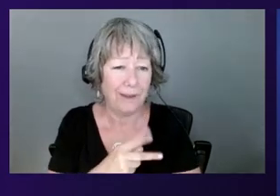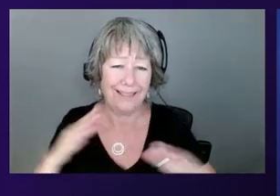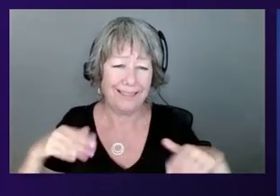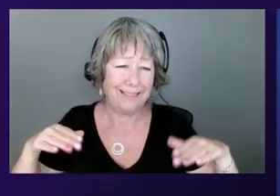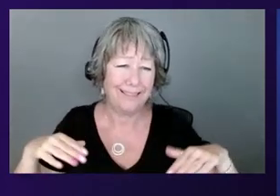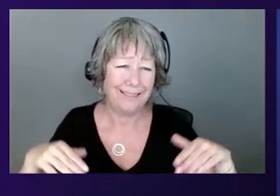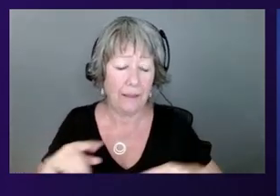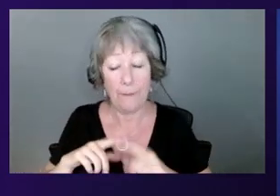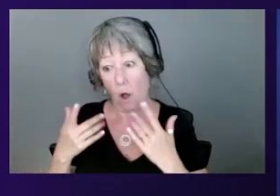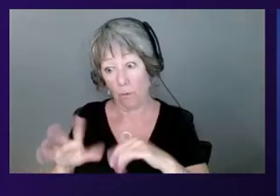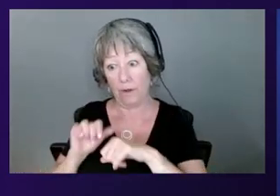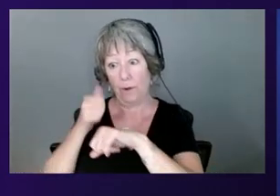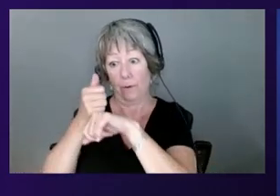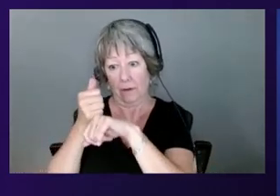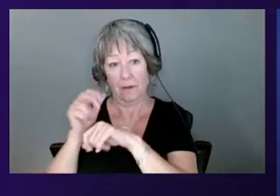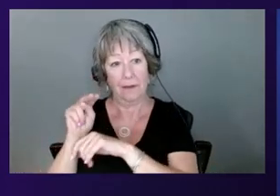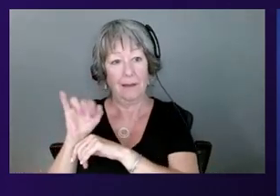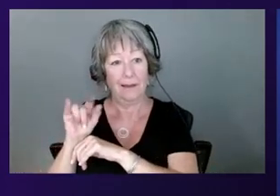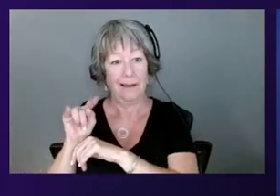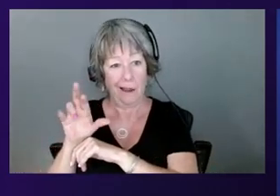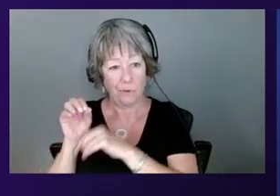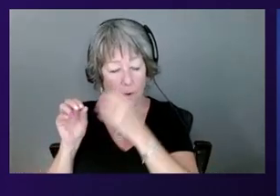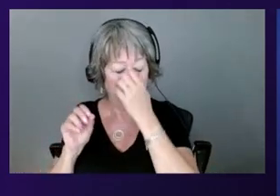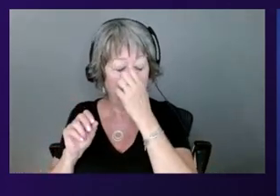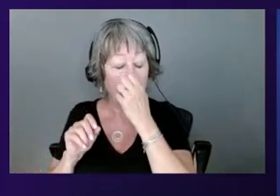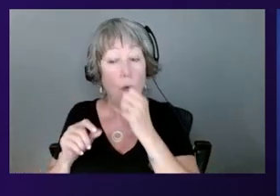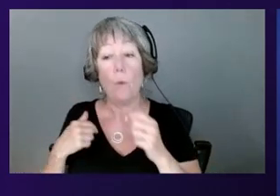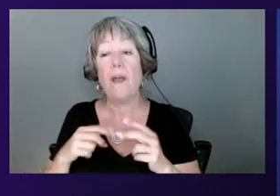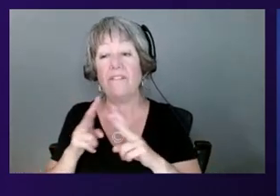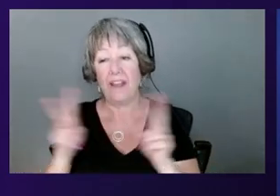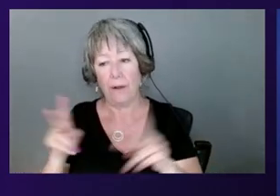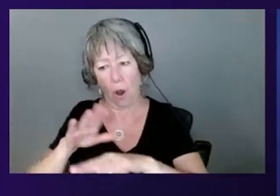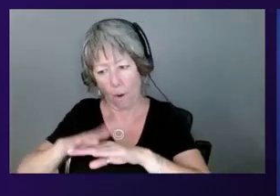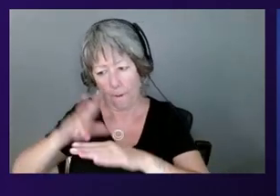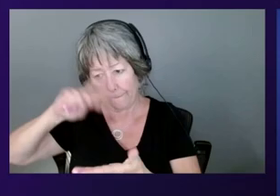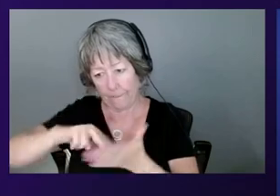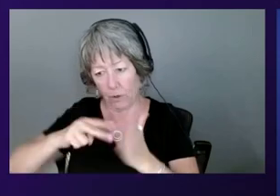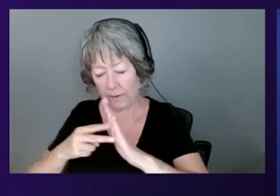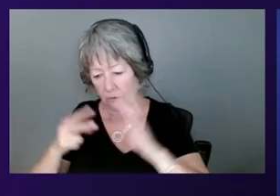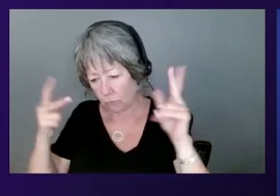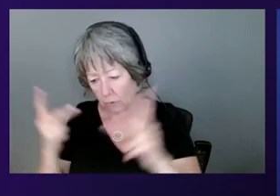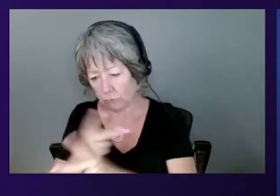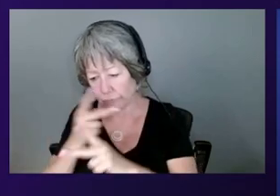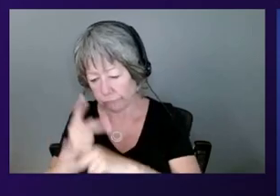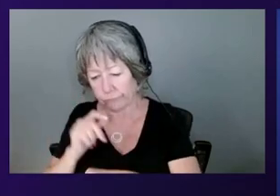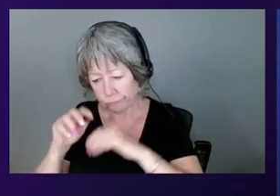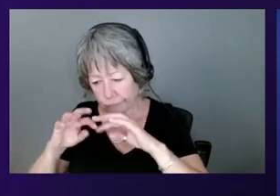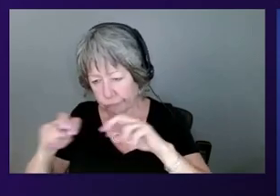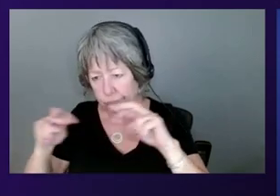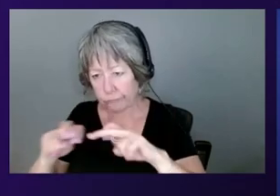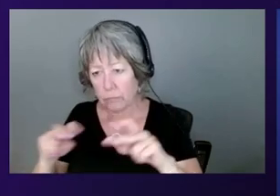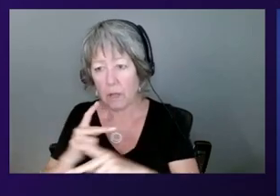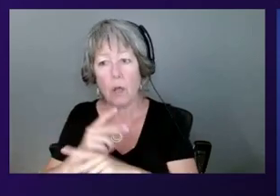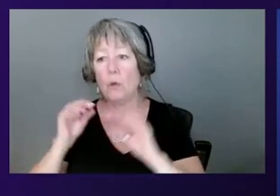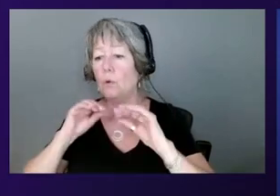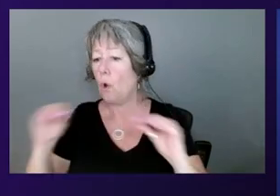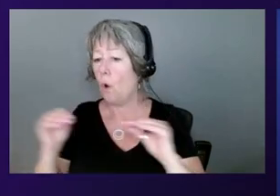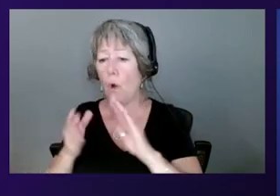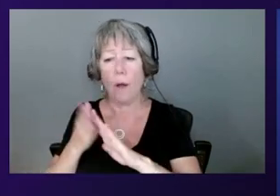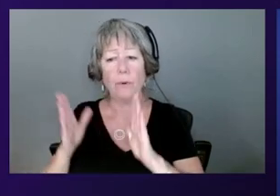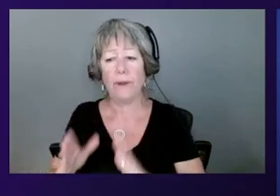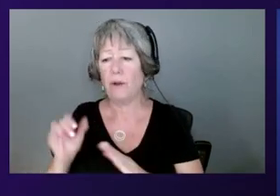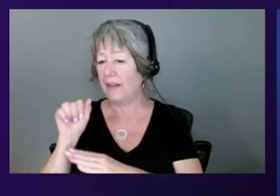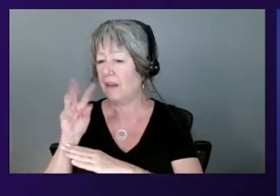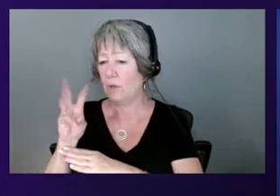And, you know, when we designed Nitro system, we were very intentional, where no AWS operator would have access to your data. You if you think about